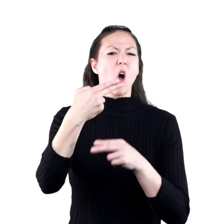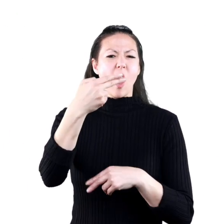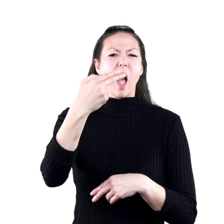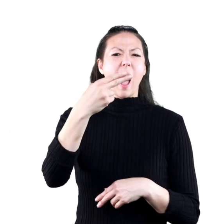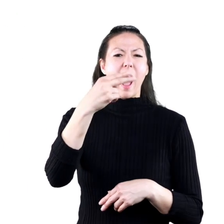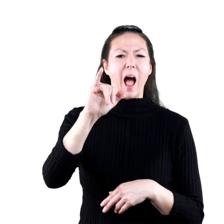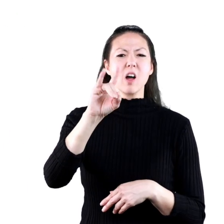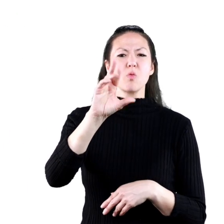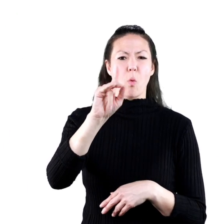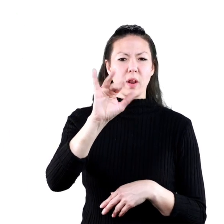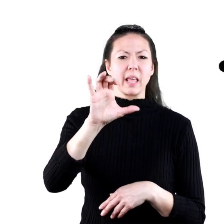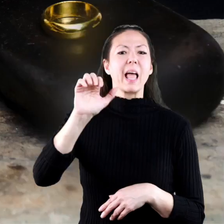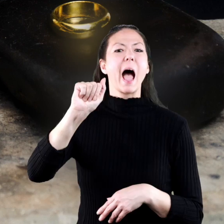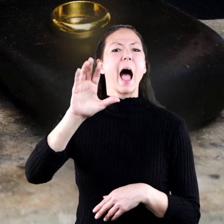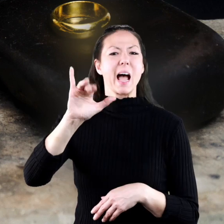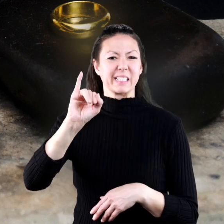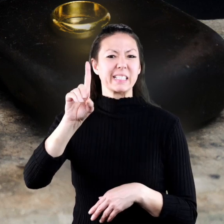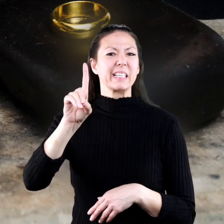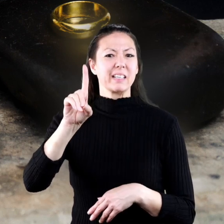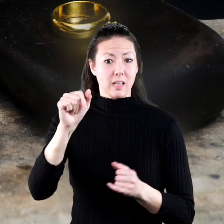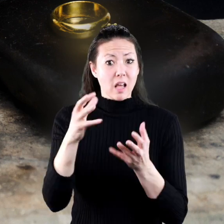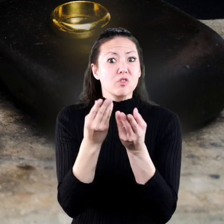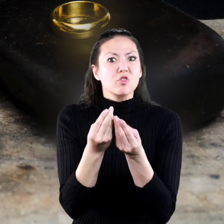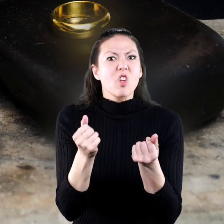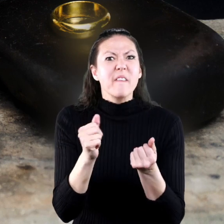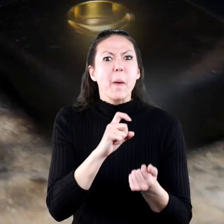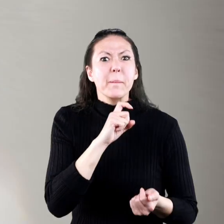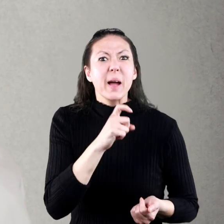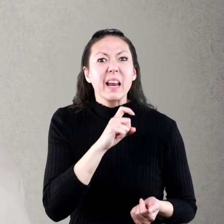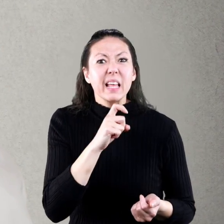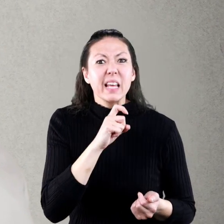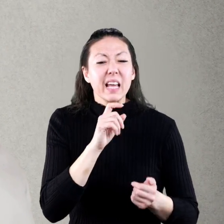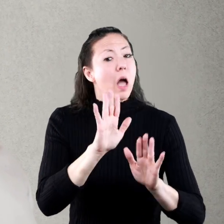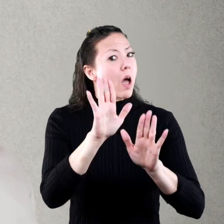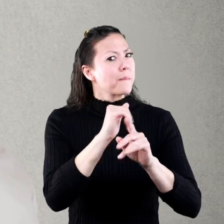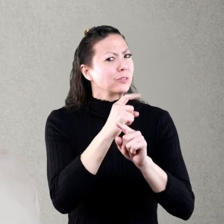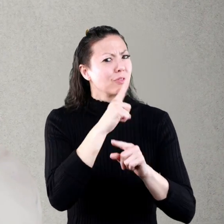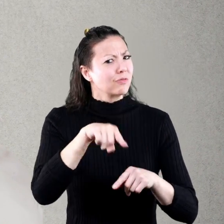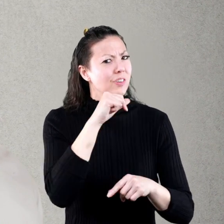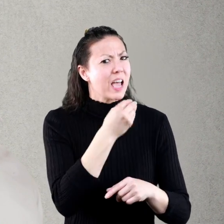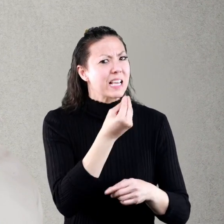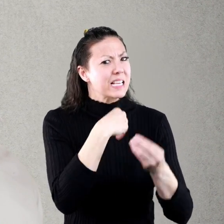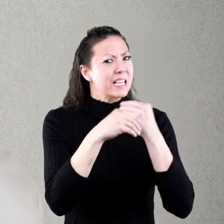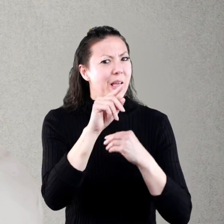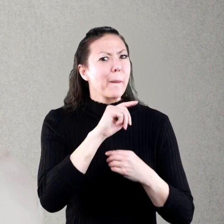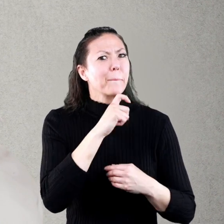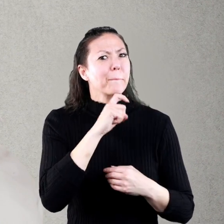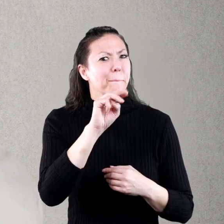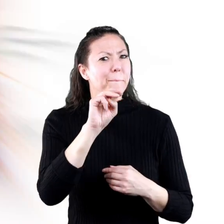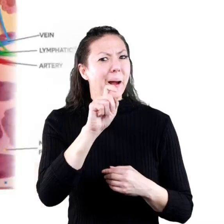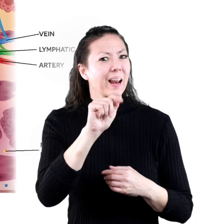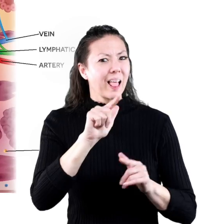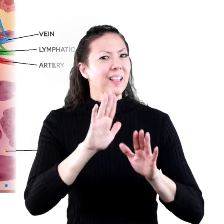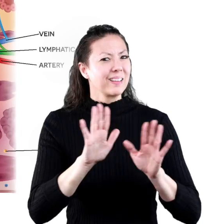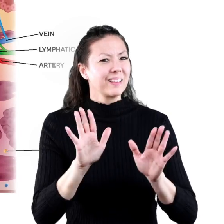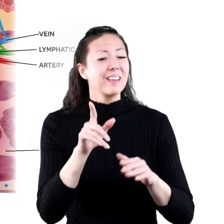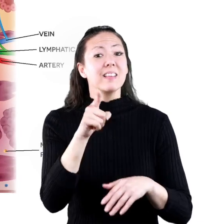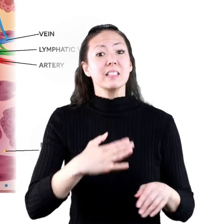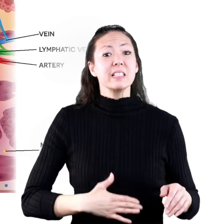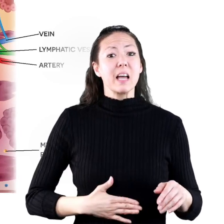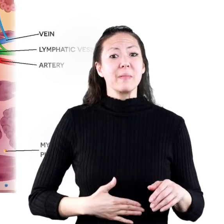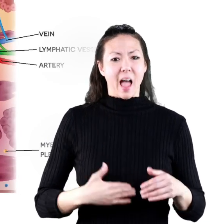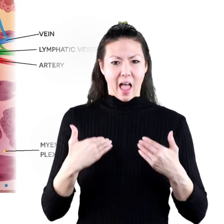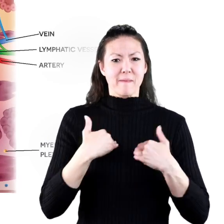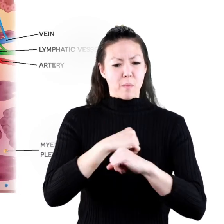is very powerful stuff and can even dissolve metal. Hey, no swallowing metal! Your stomach